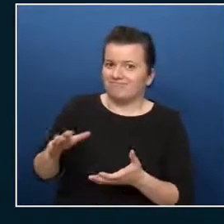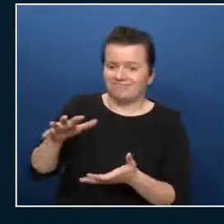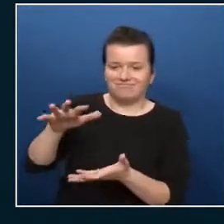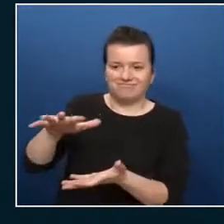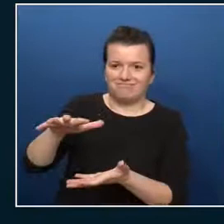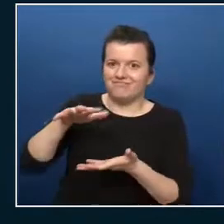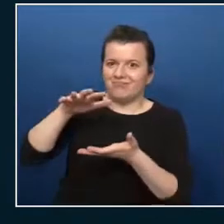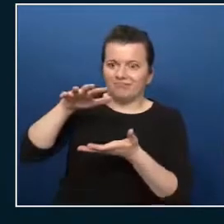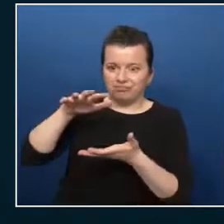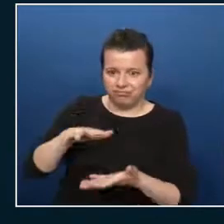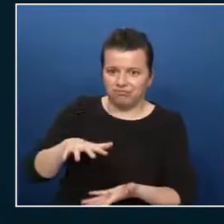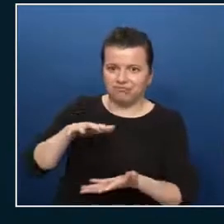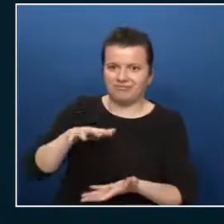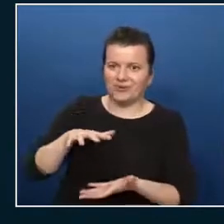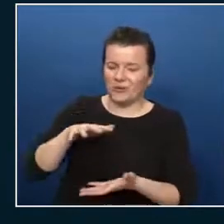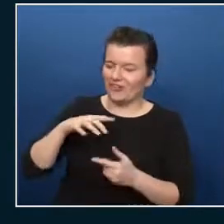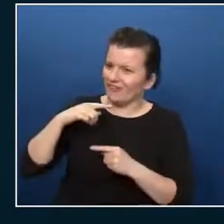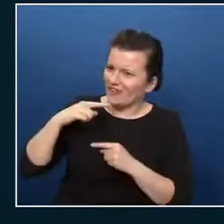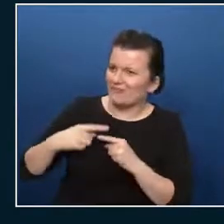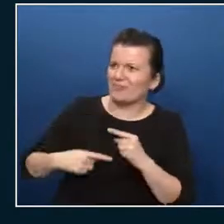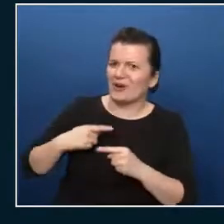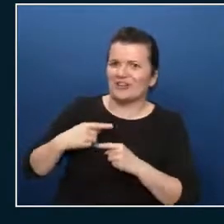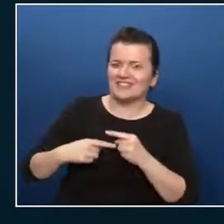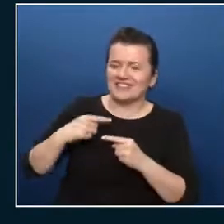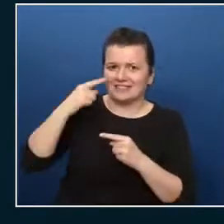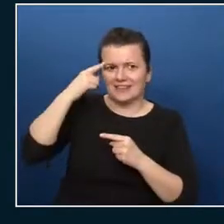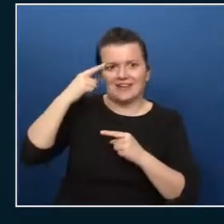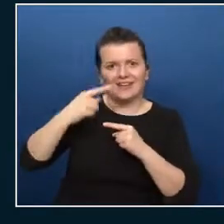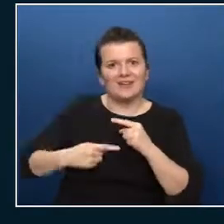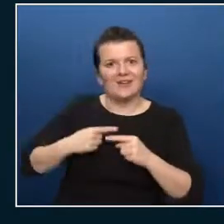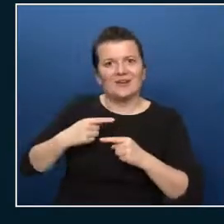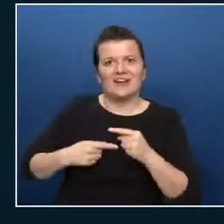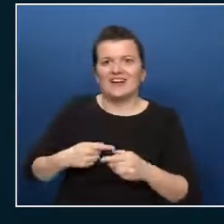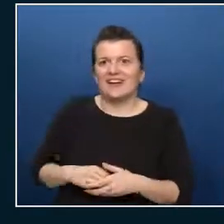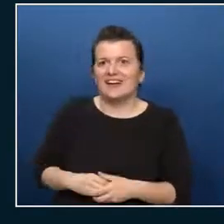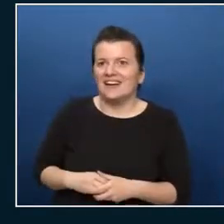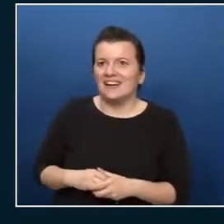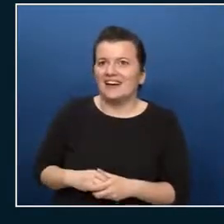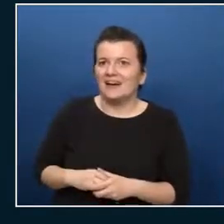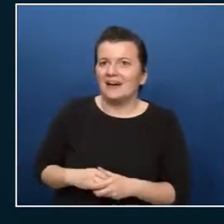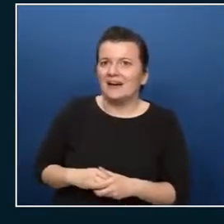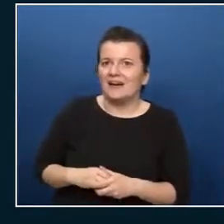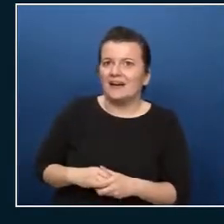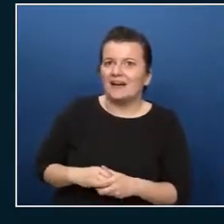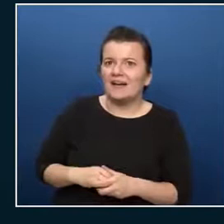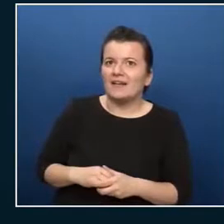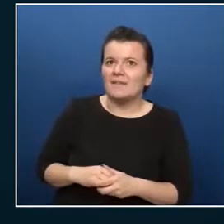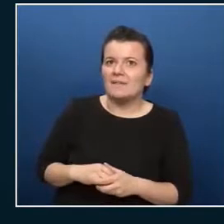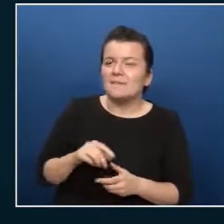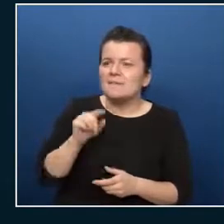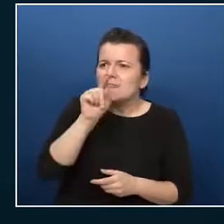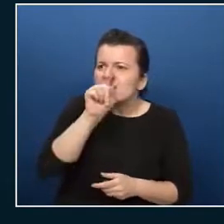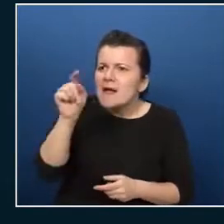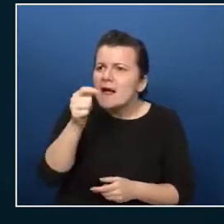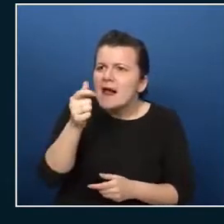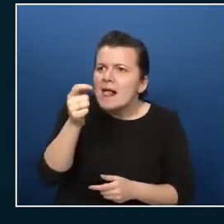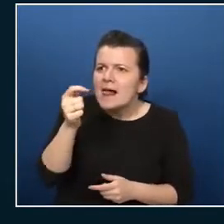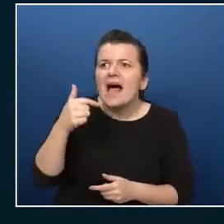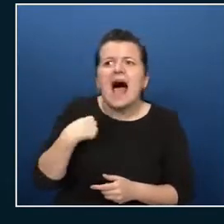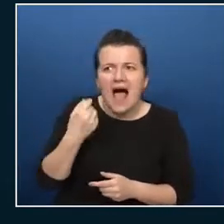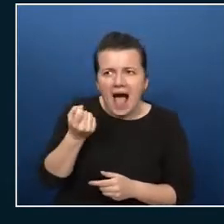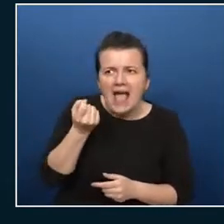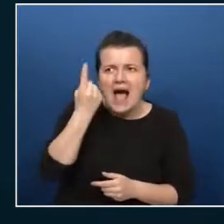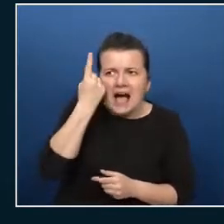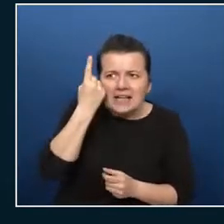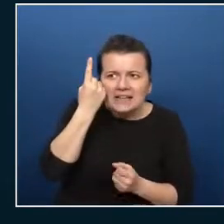process for me but there were there were some small bits and pieces I I had a little hook and I understood something of it so I have a couple of